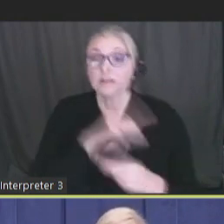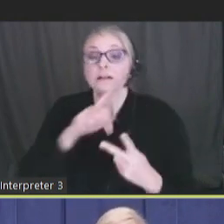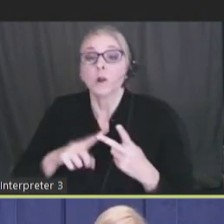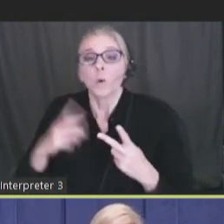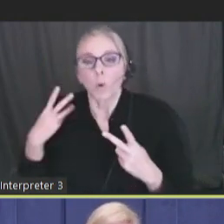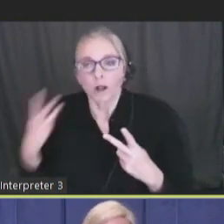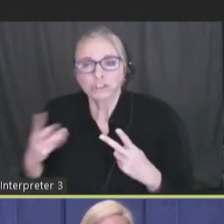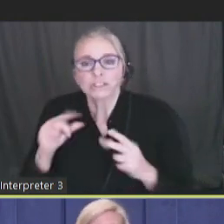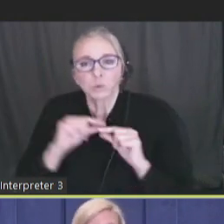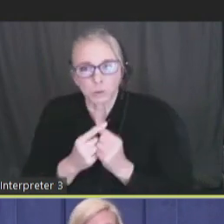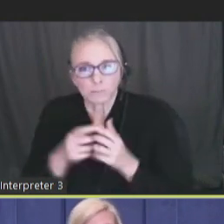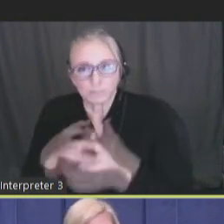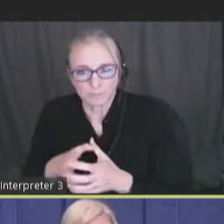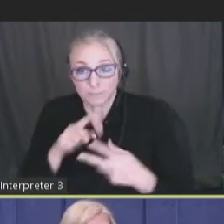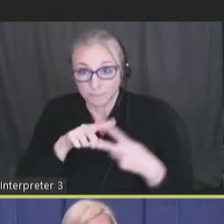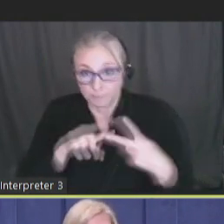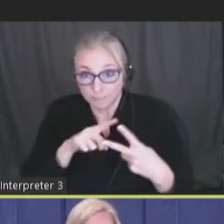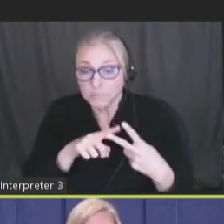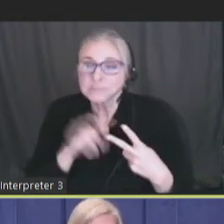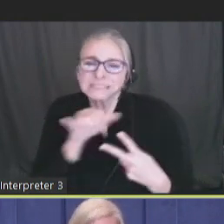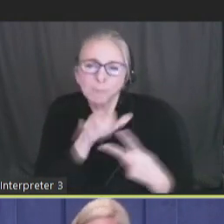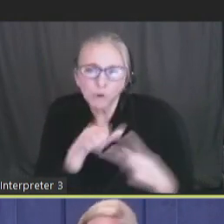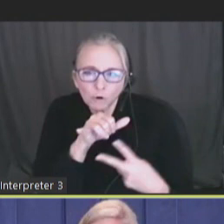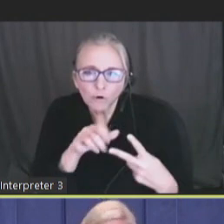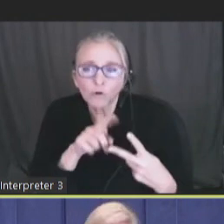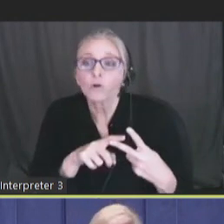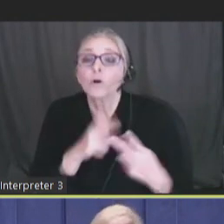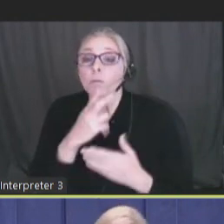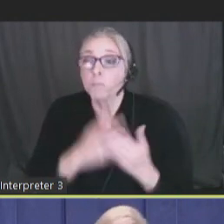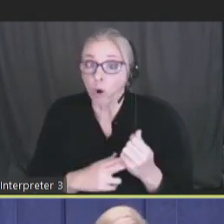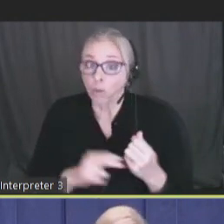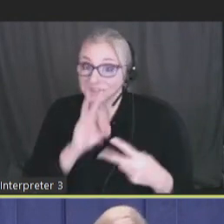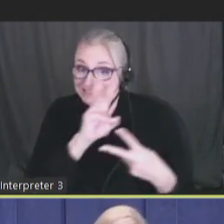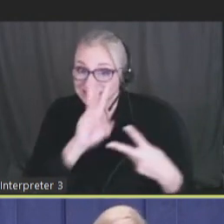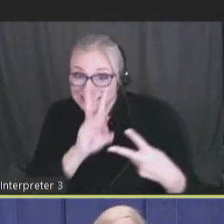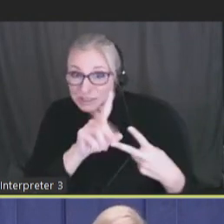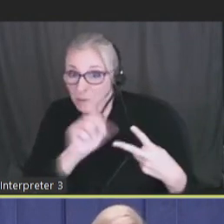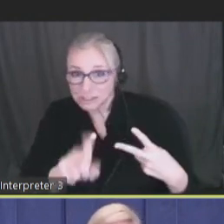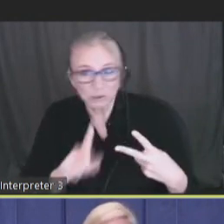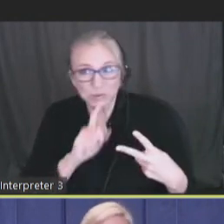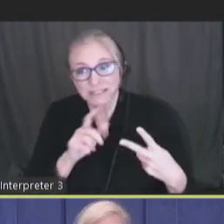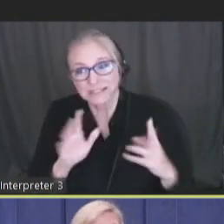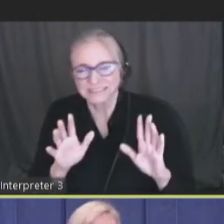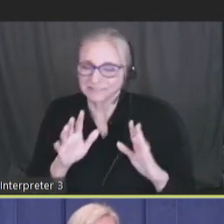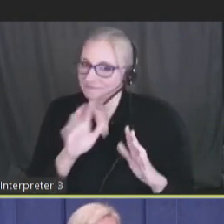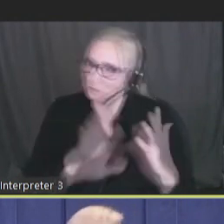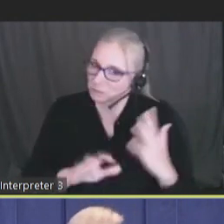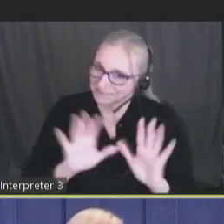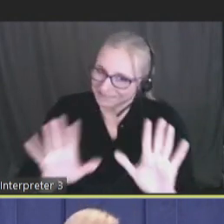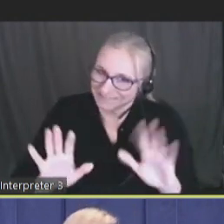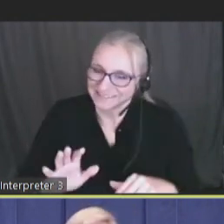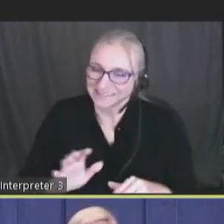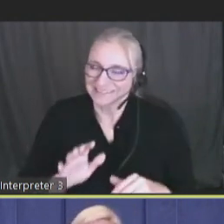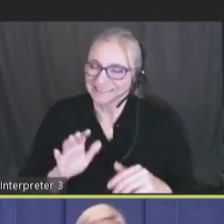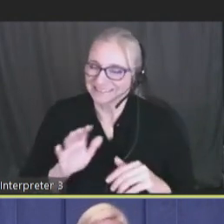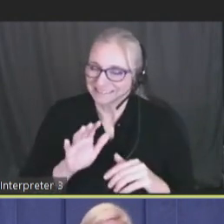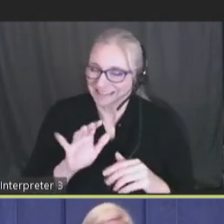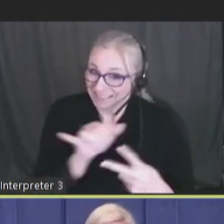Group. They're very similar. They're both six questions, which makes it confusing, but not exact.